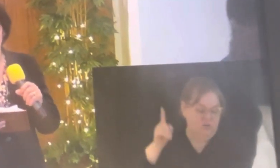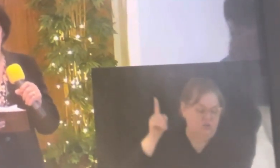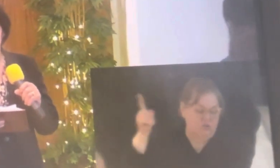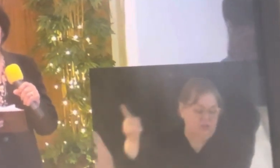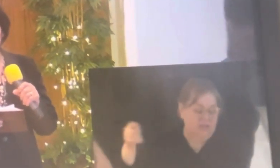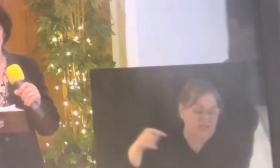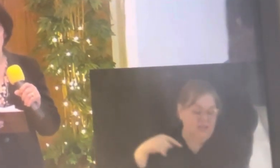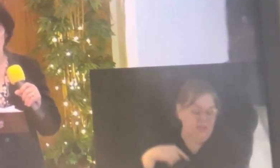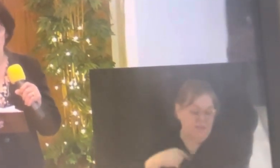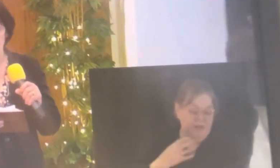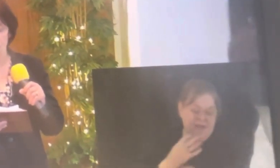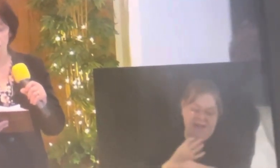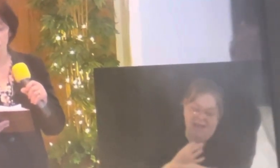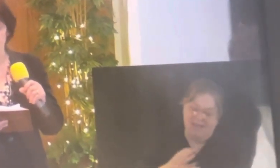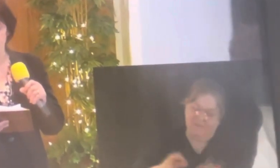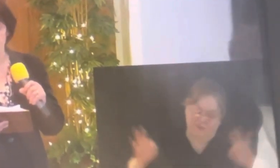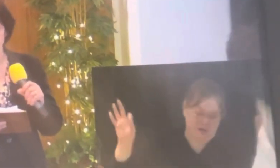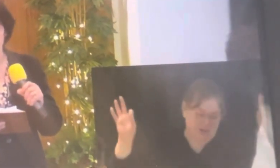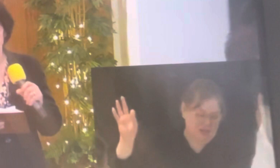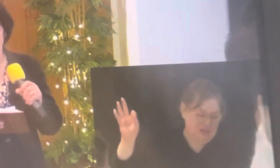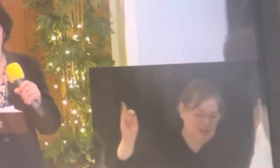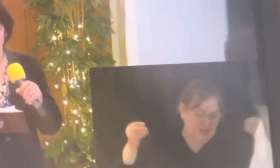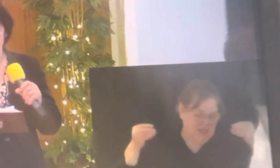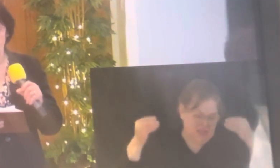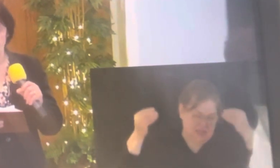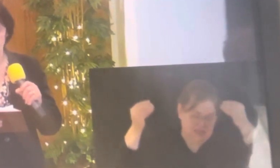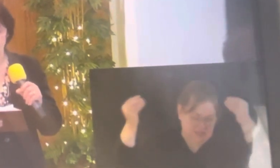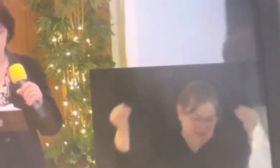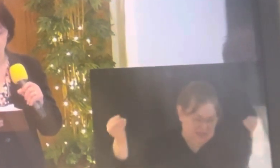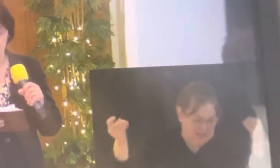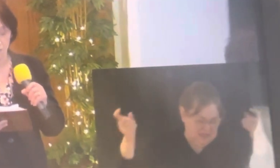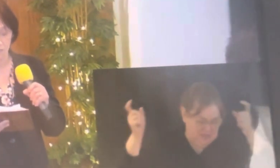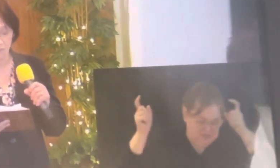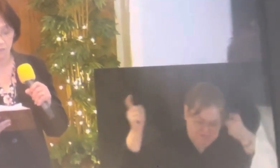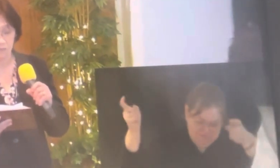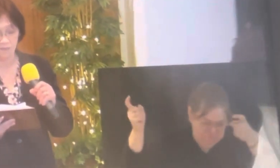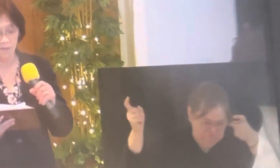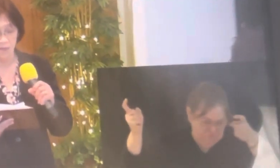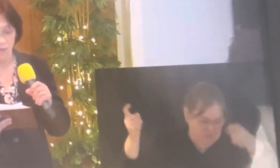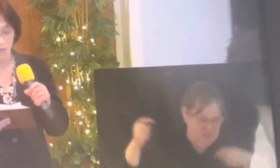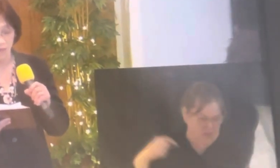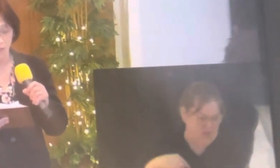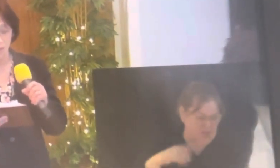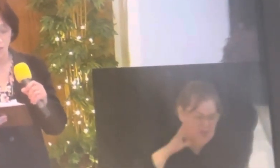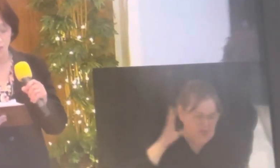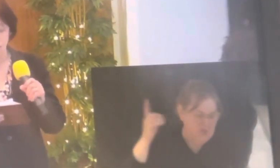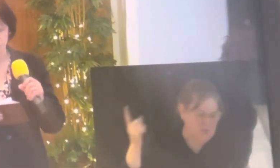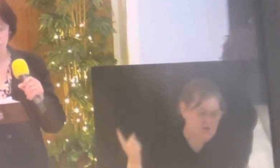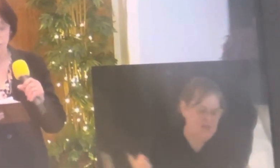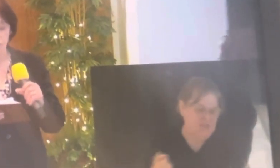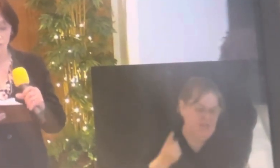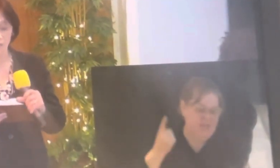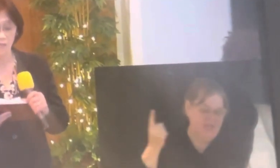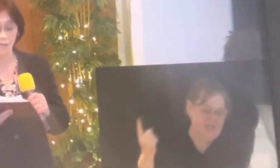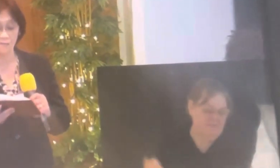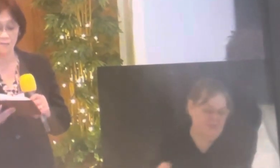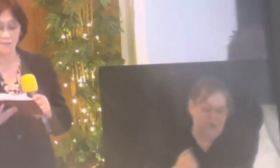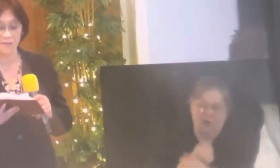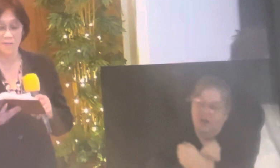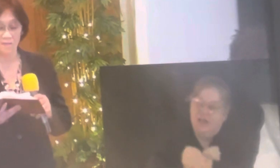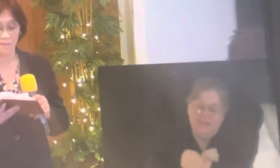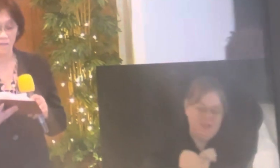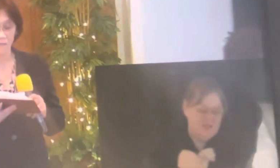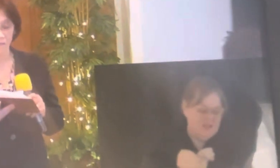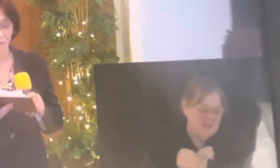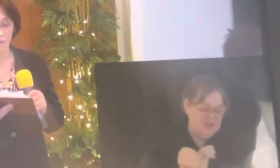to Him I freely give. I will ever